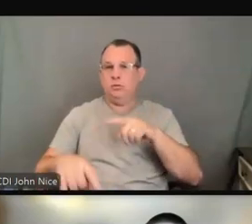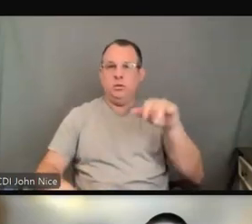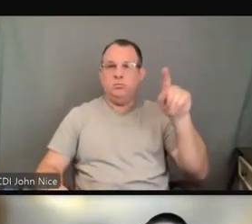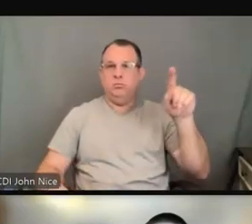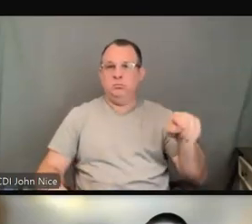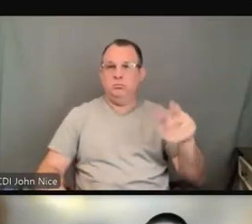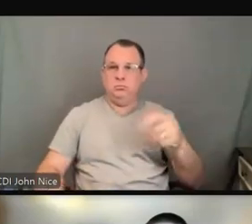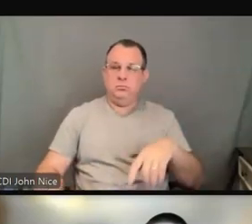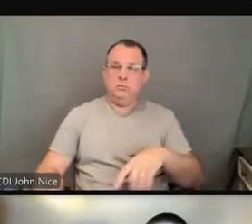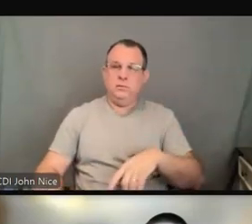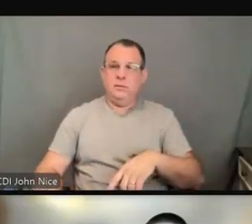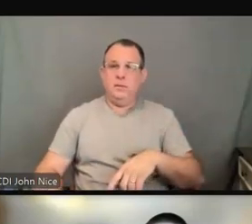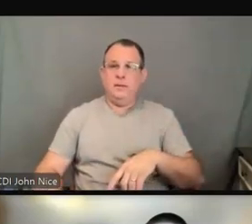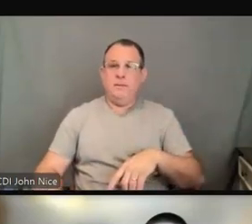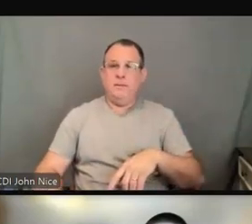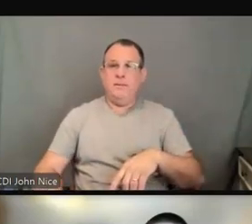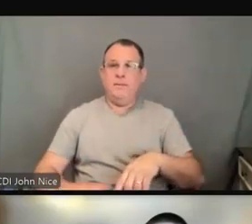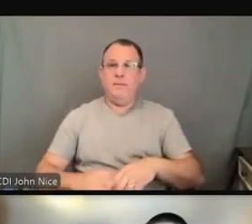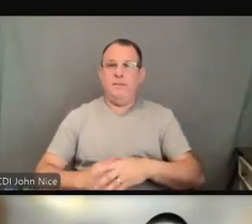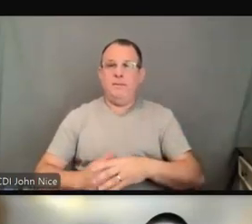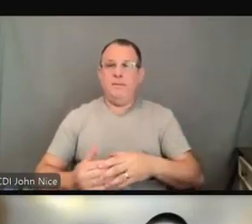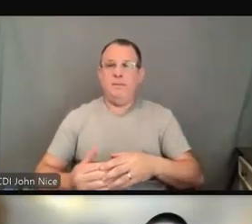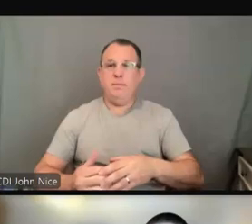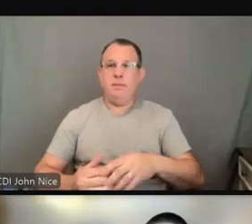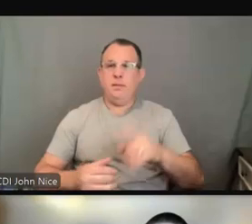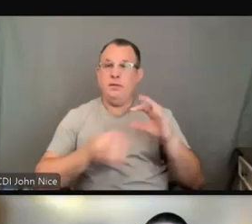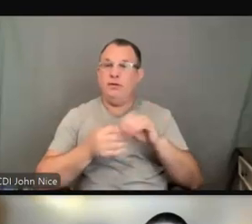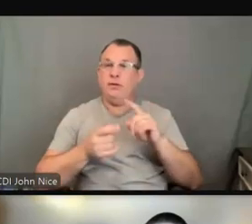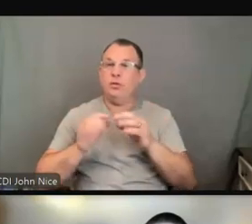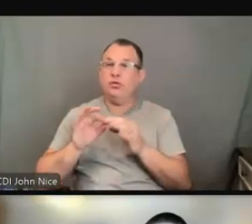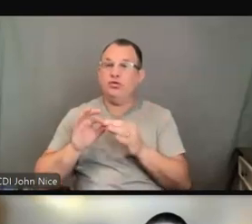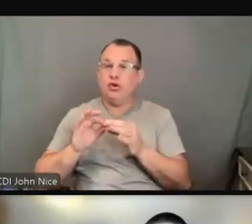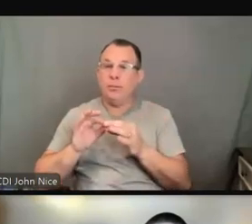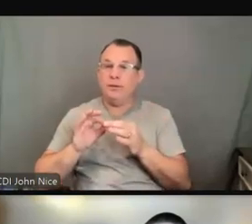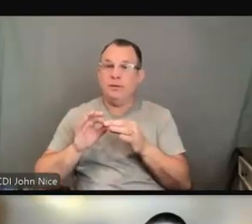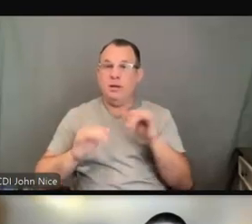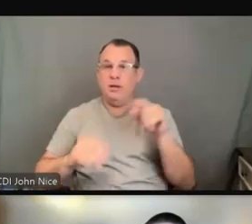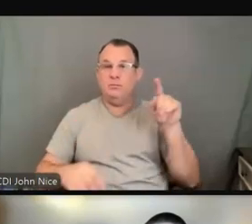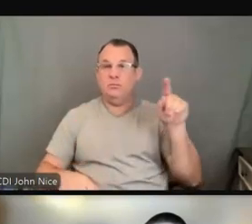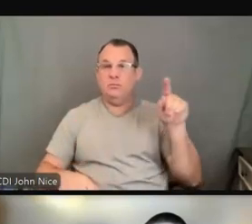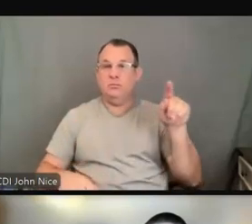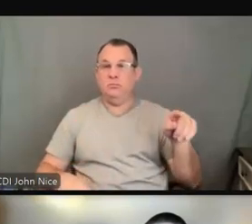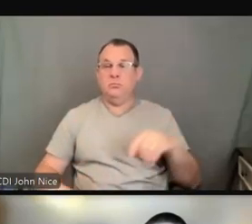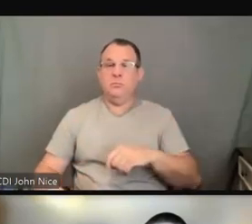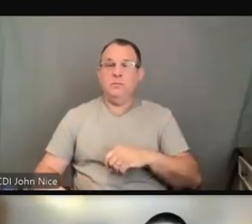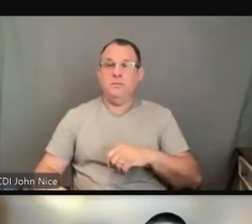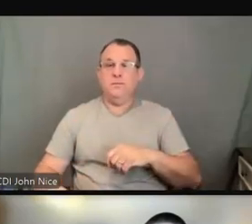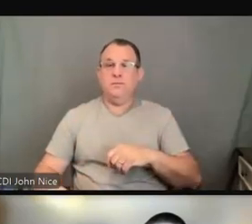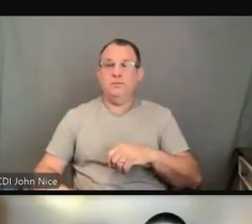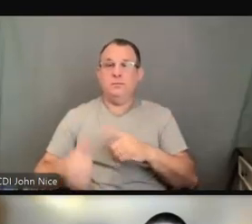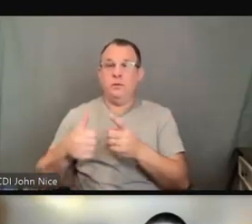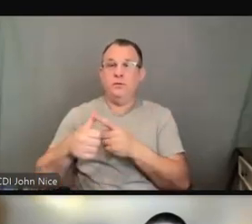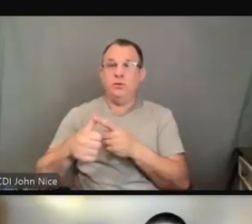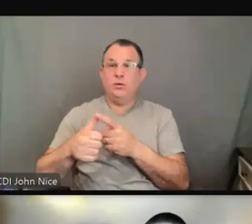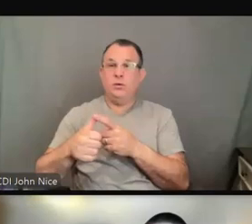about interpreters. The first question is, do you have to provide an interpreter